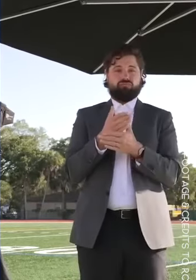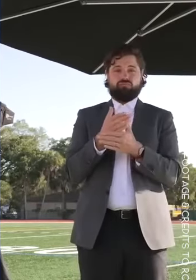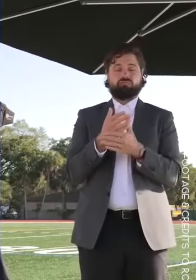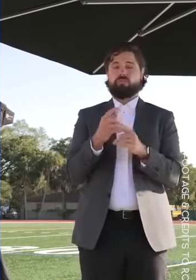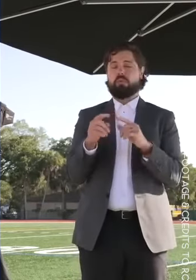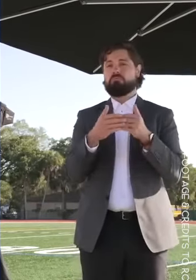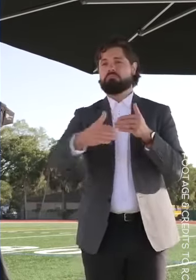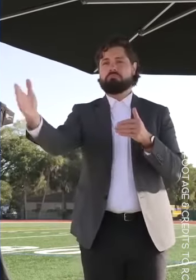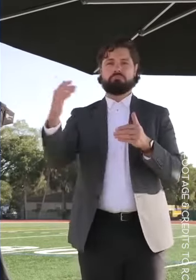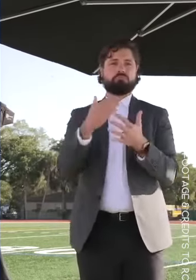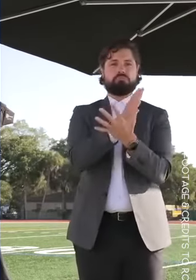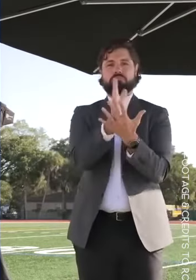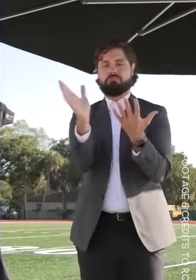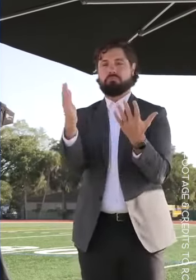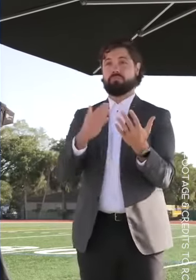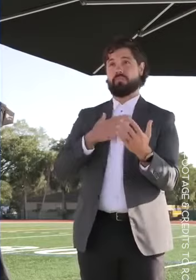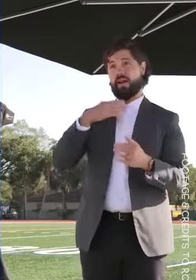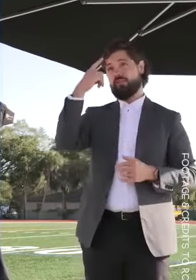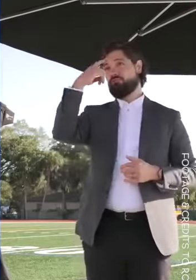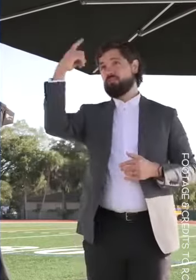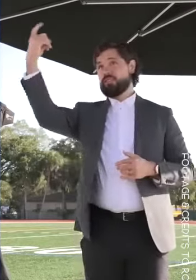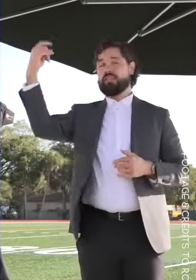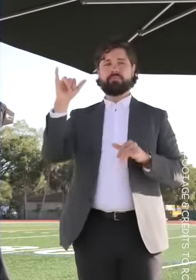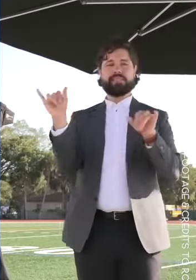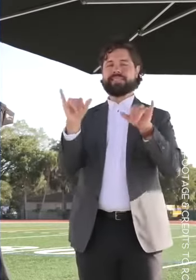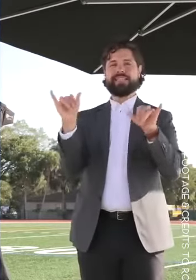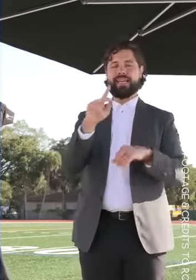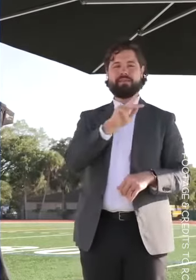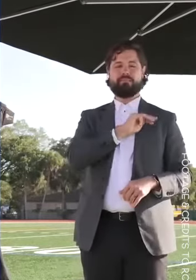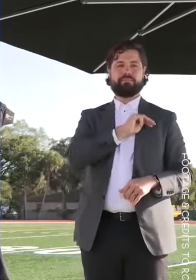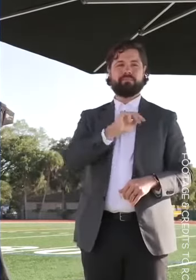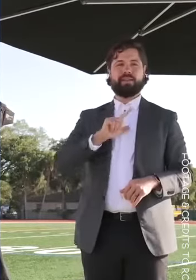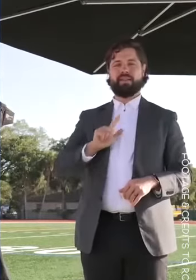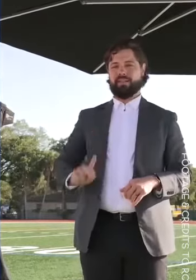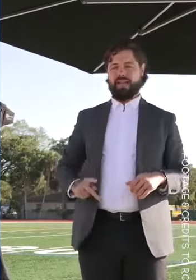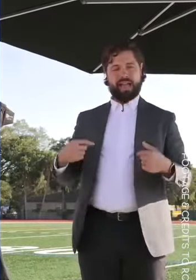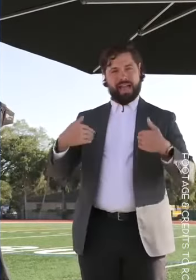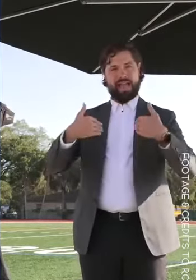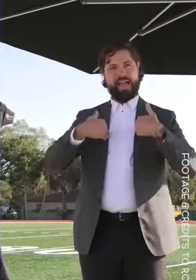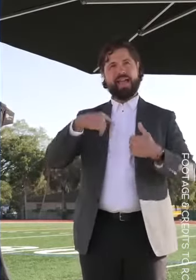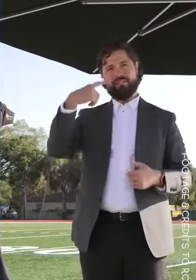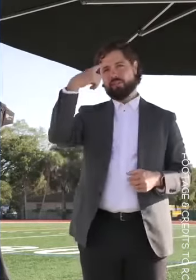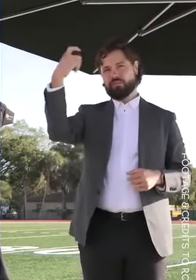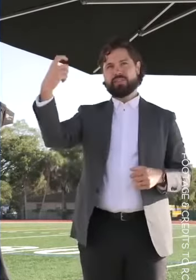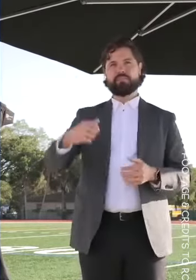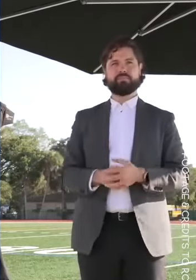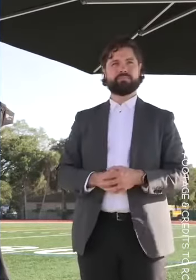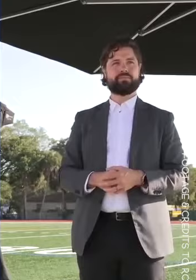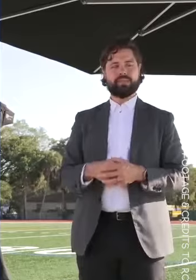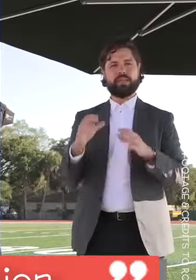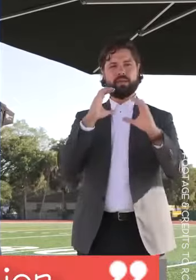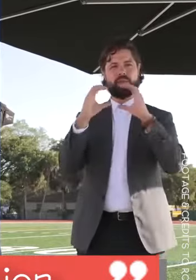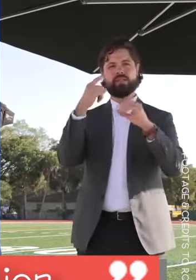I have a dream. Yes, just like Martin Luther King Jr., I have a dream. Communication, for all.